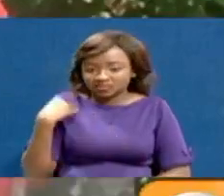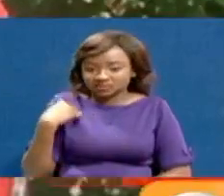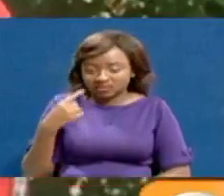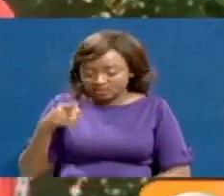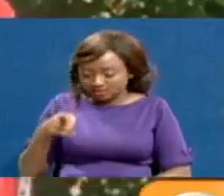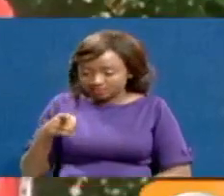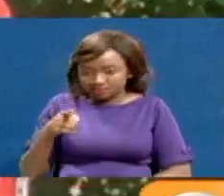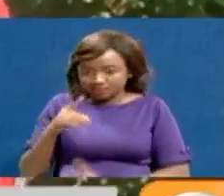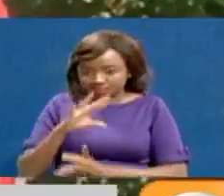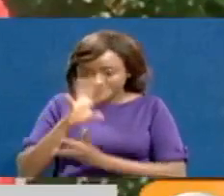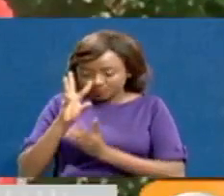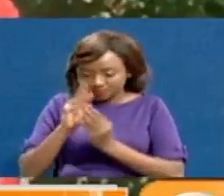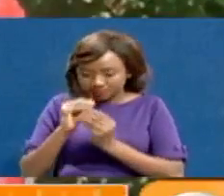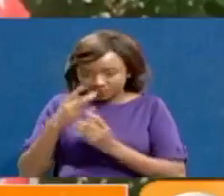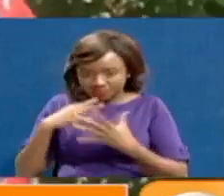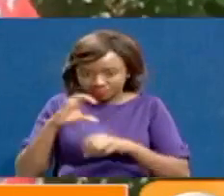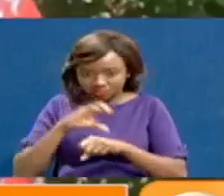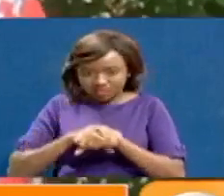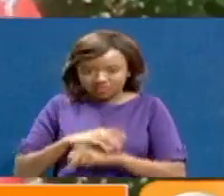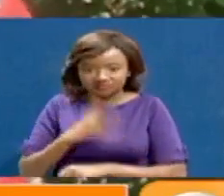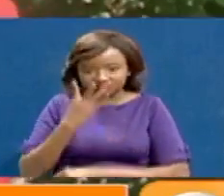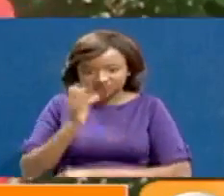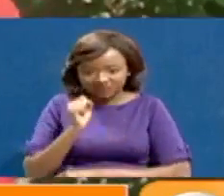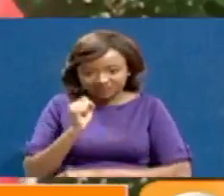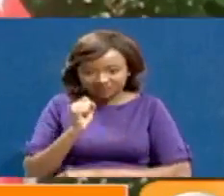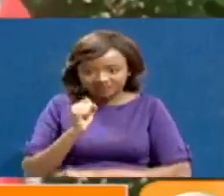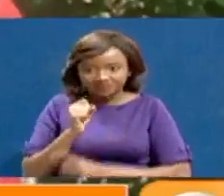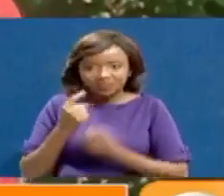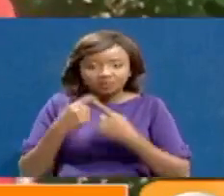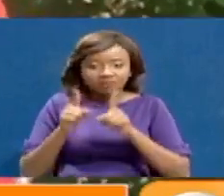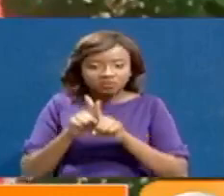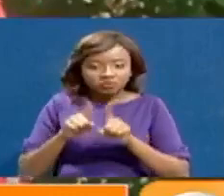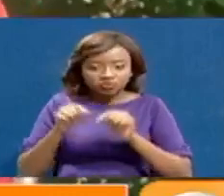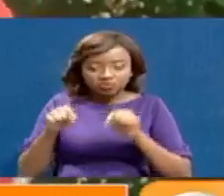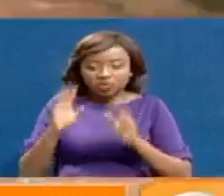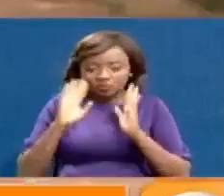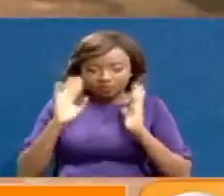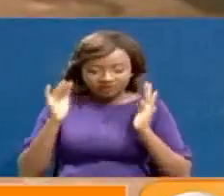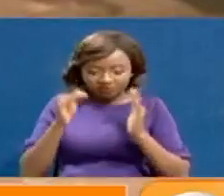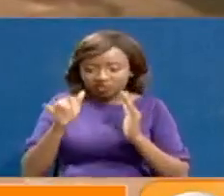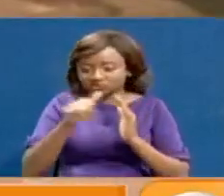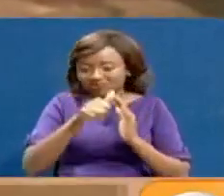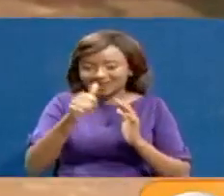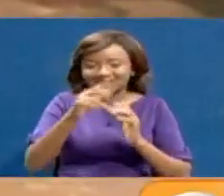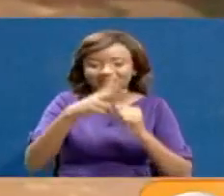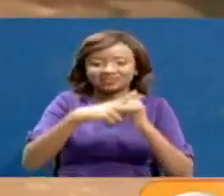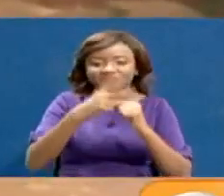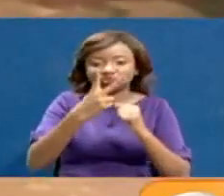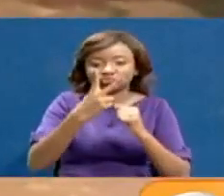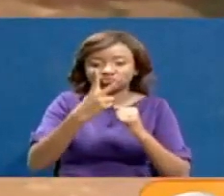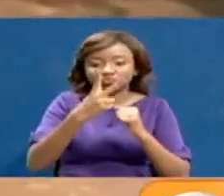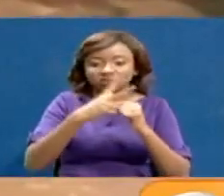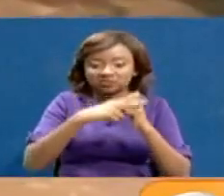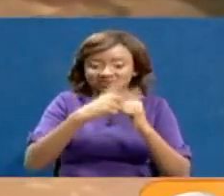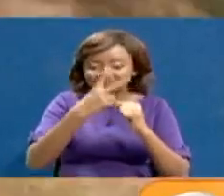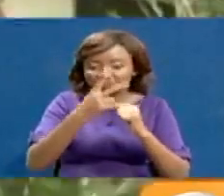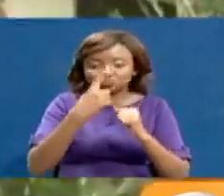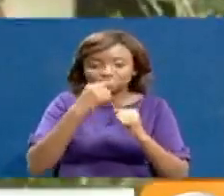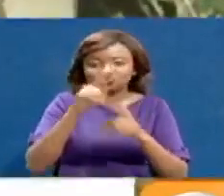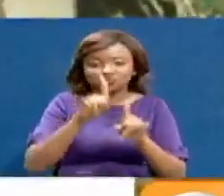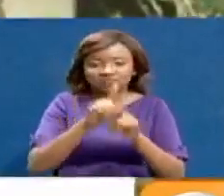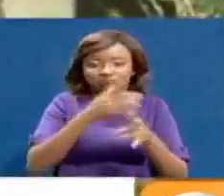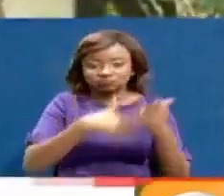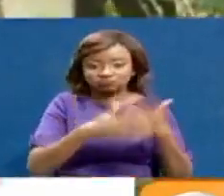and they are zeroing in on another 72. Apart from the 45 quarantined at